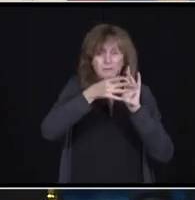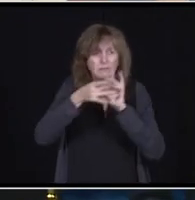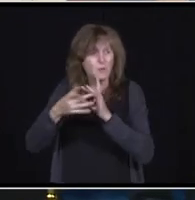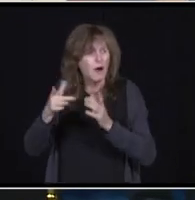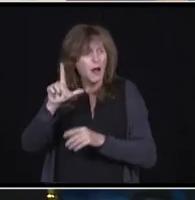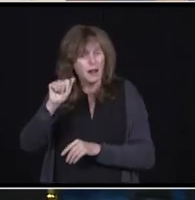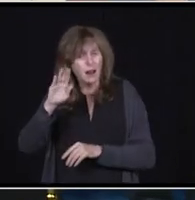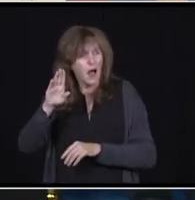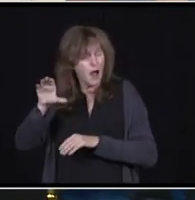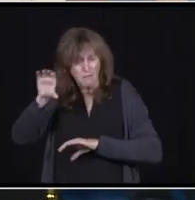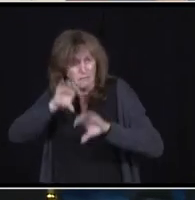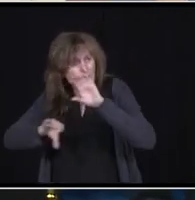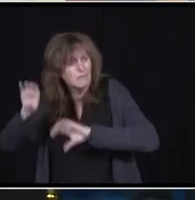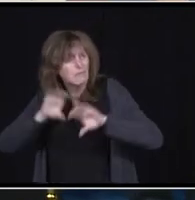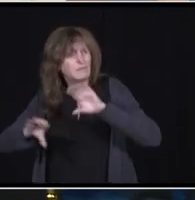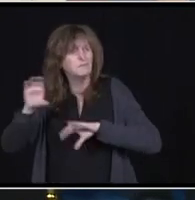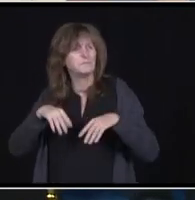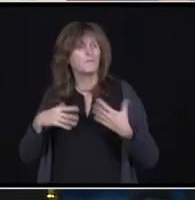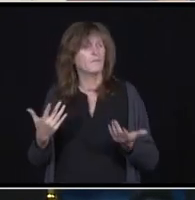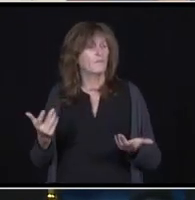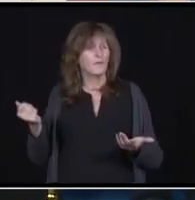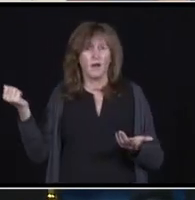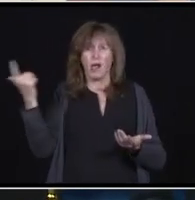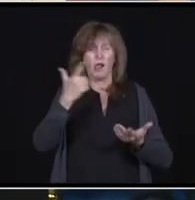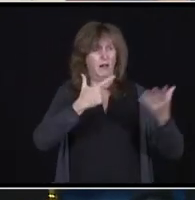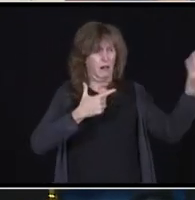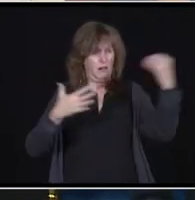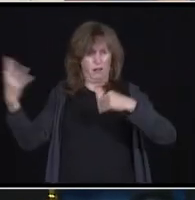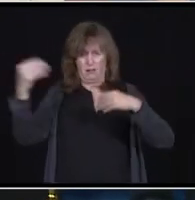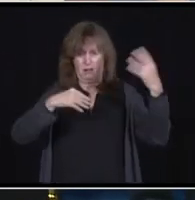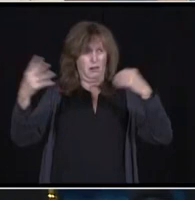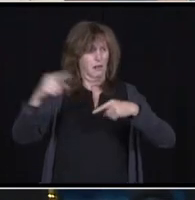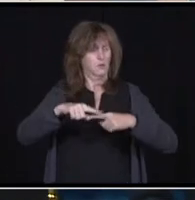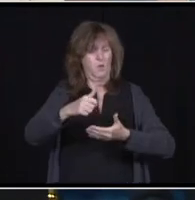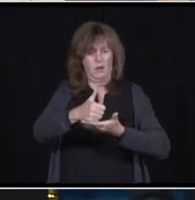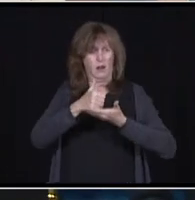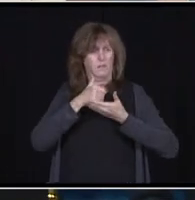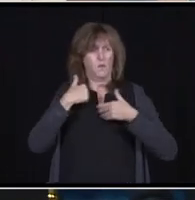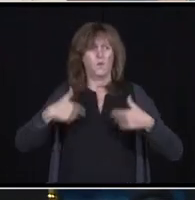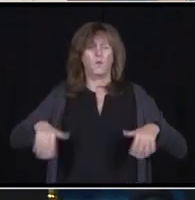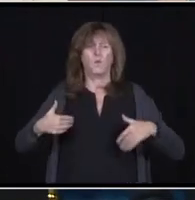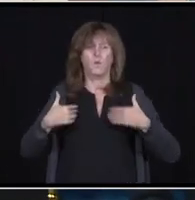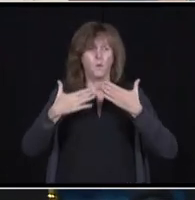pitching in. And I just want to tell you guys, I'm so grateful for your support.